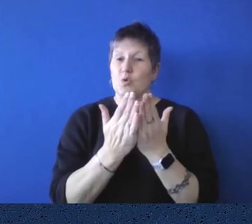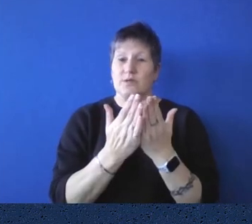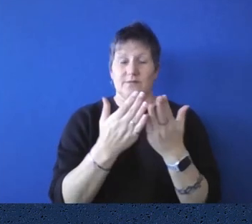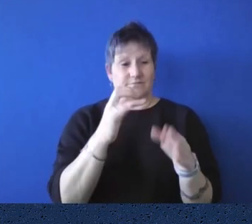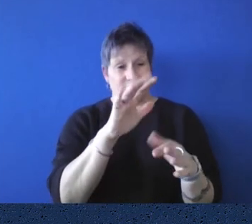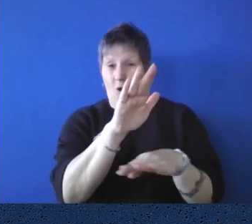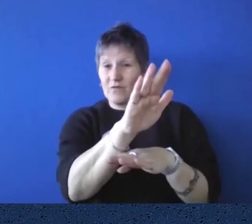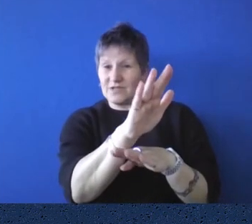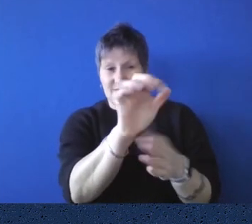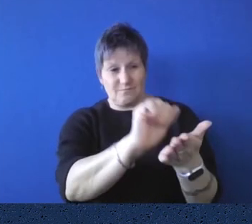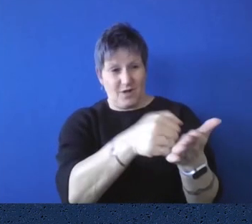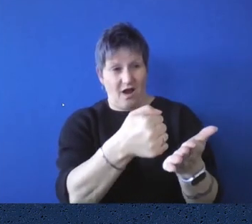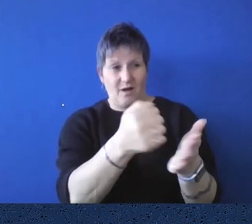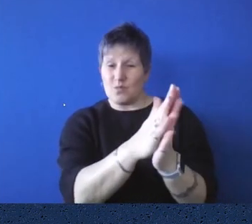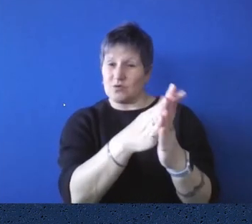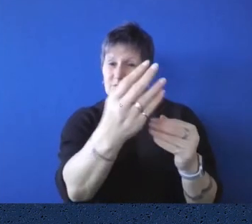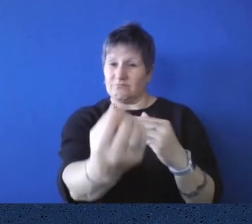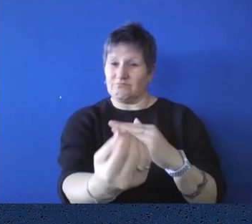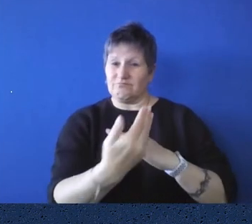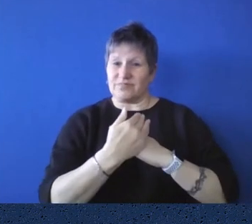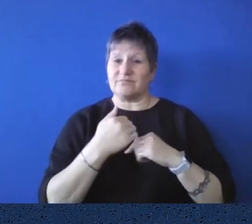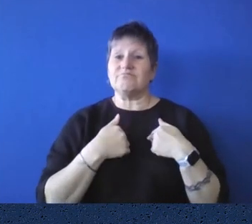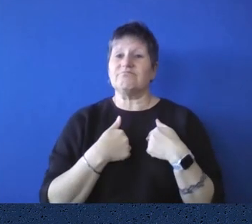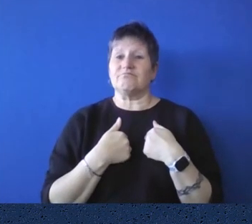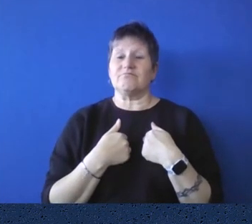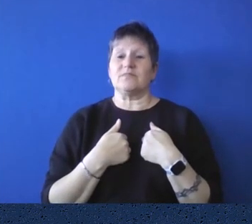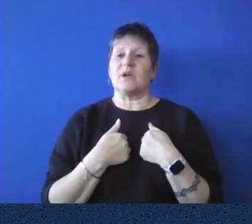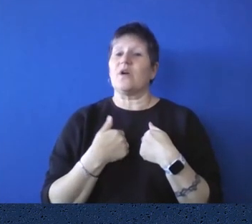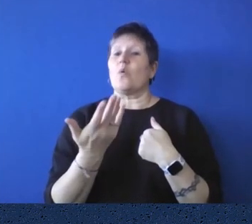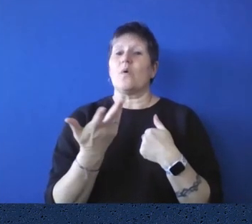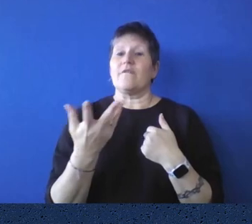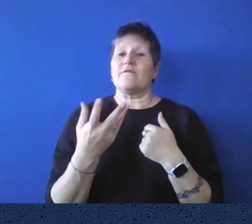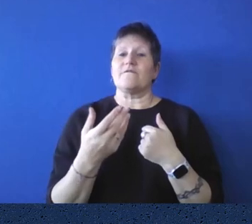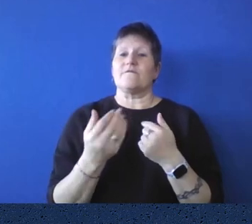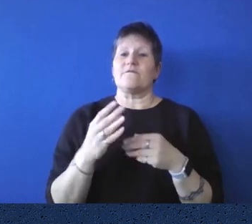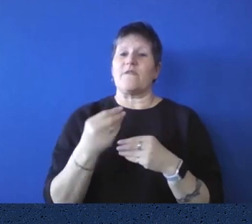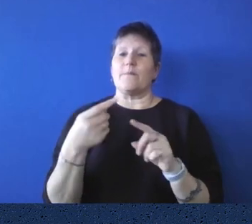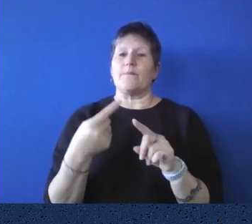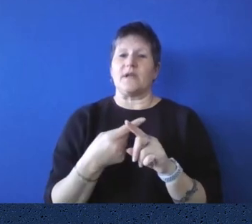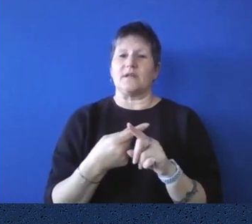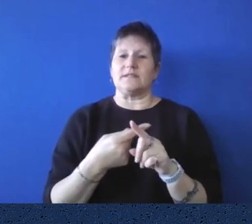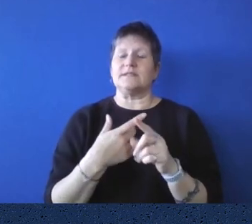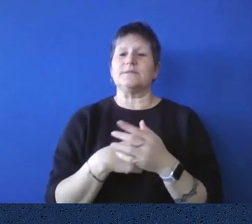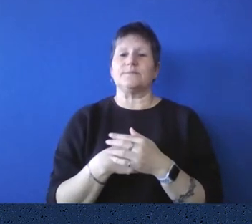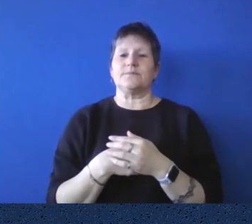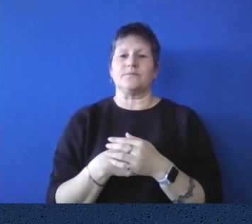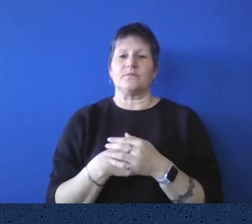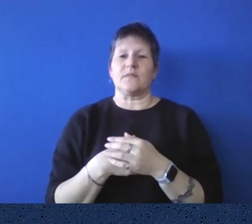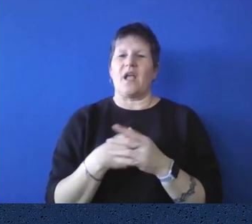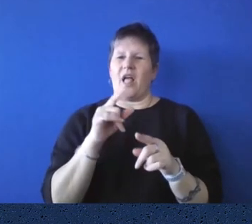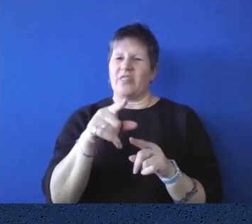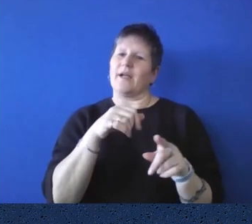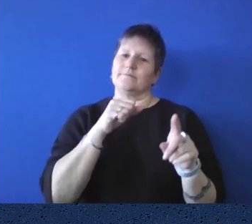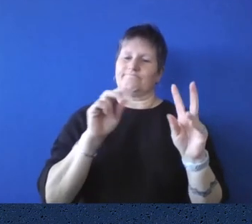started with a collection of books that was obtained from, uh, England. And as Sarah's mentioned, that was the gentleman's